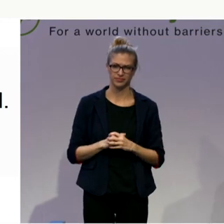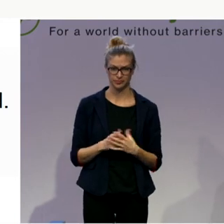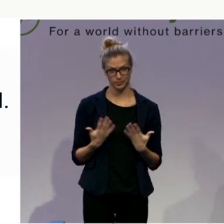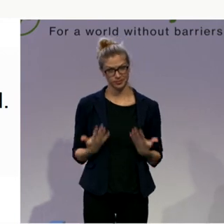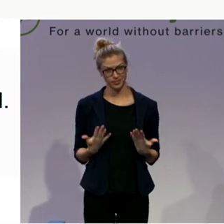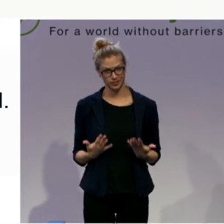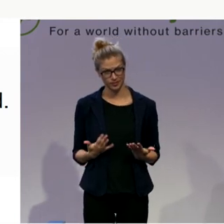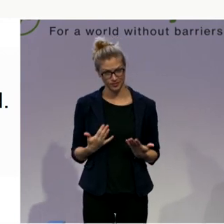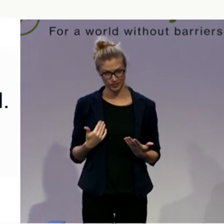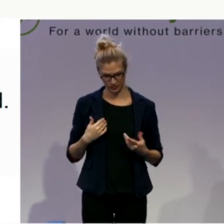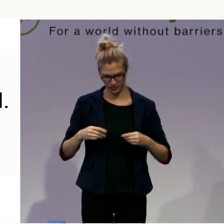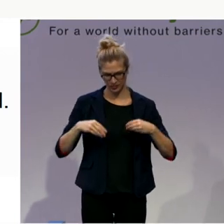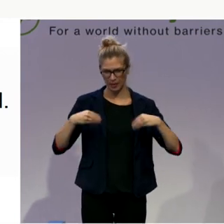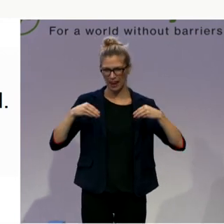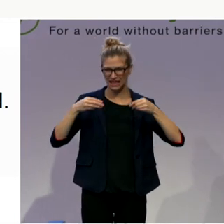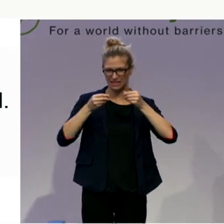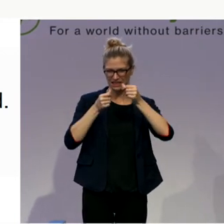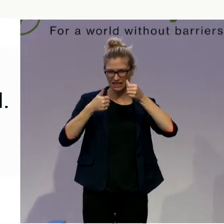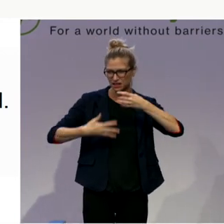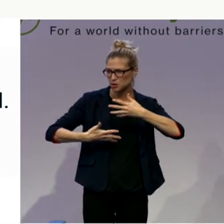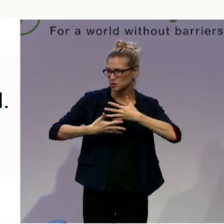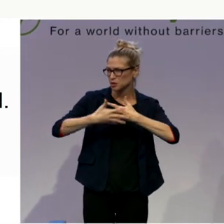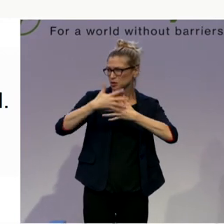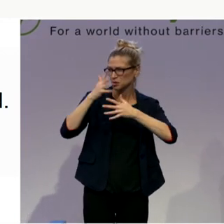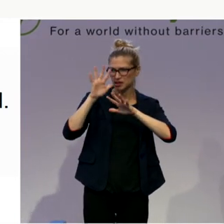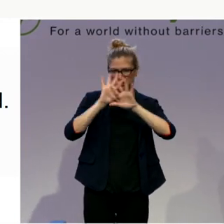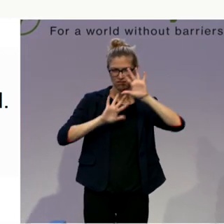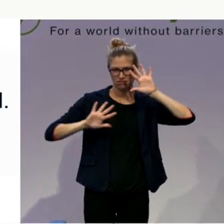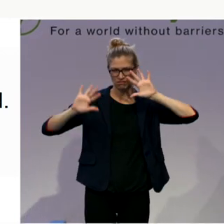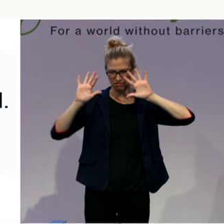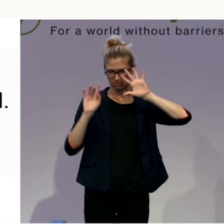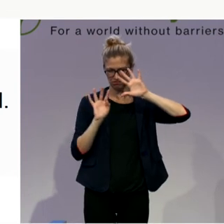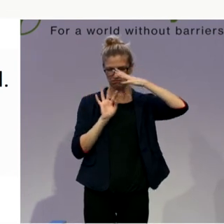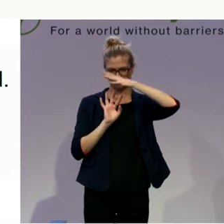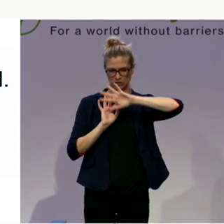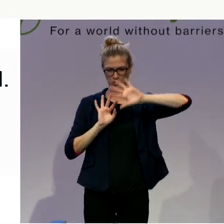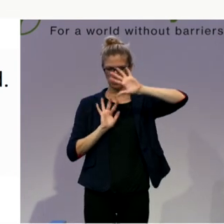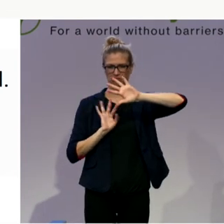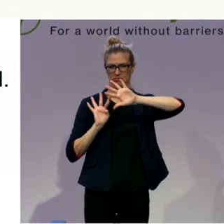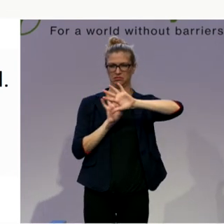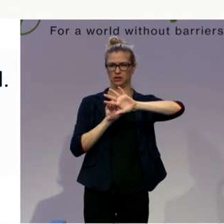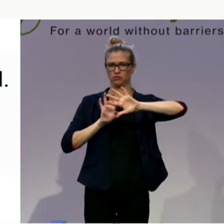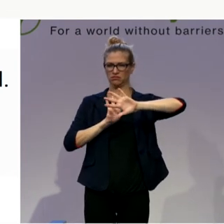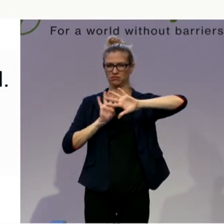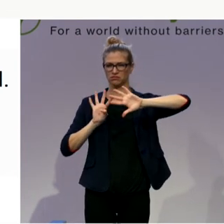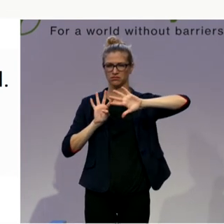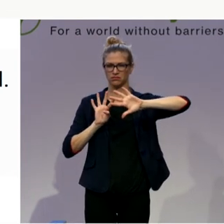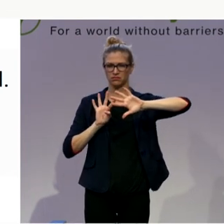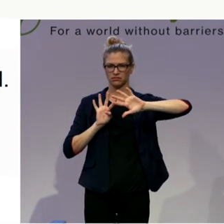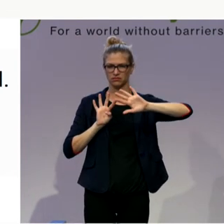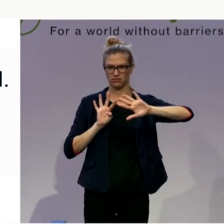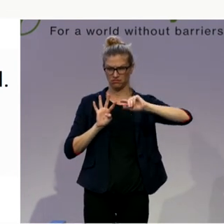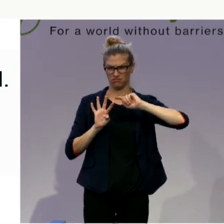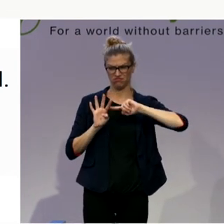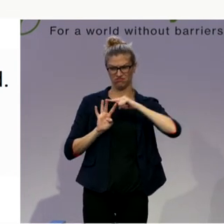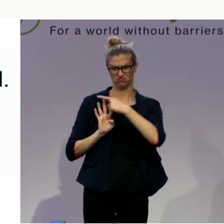is in front of them. These children and young people, they have power. Their